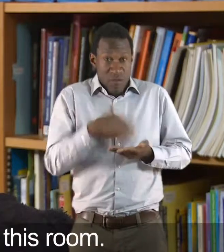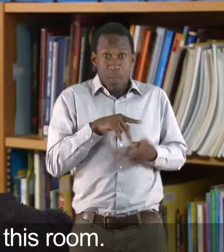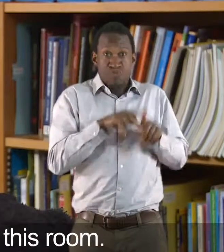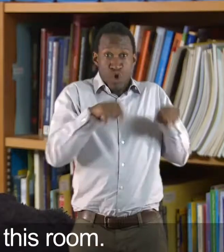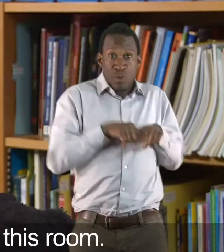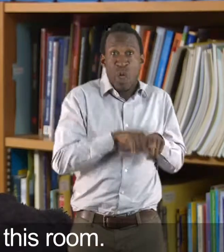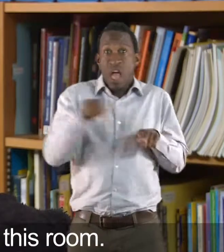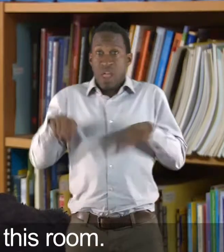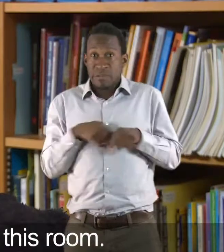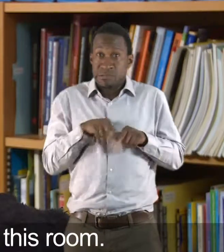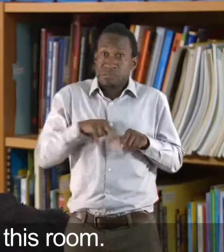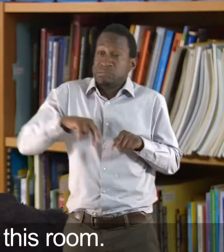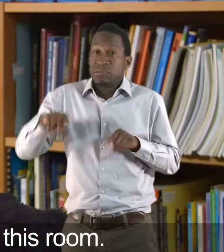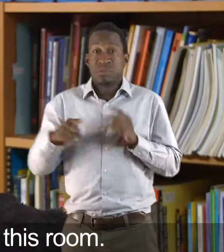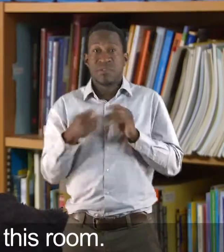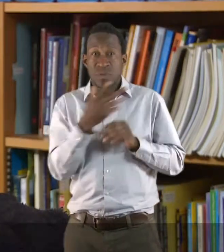minutes just to move across this room.